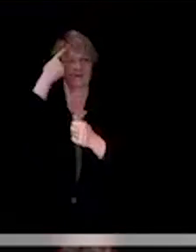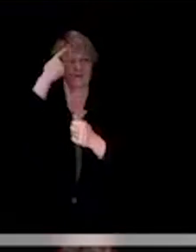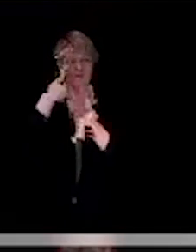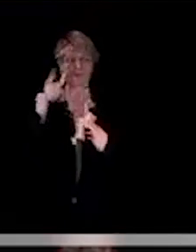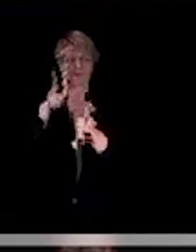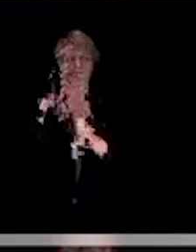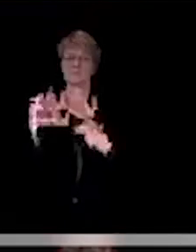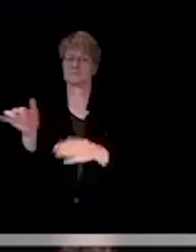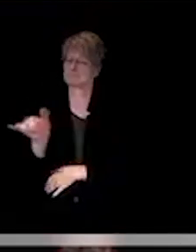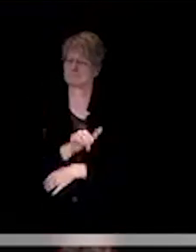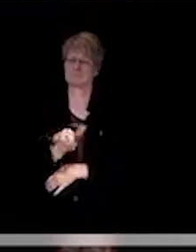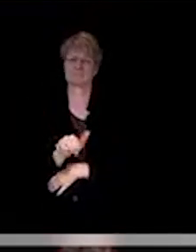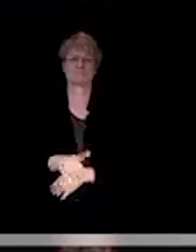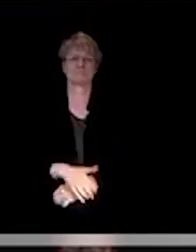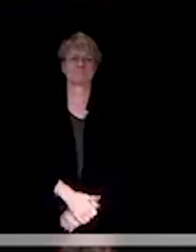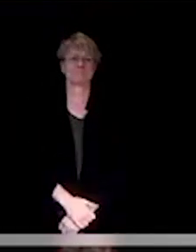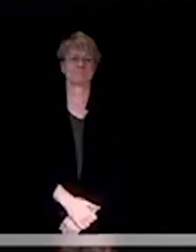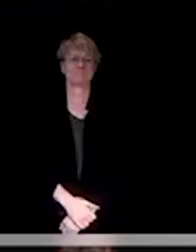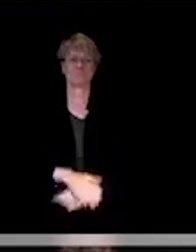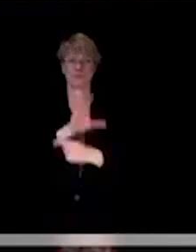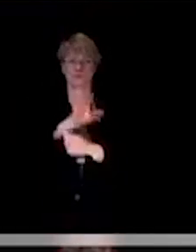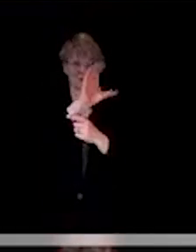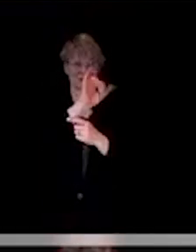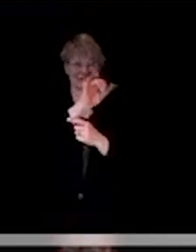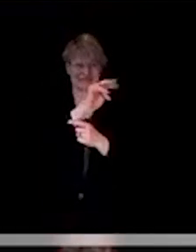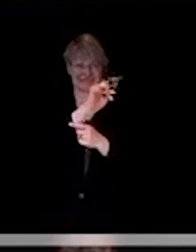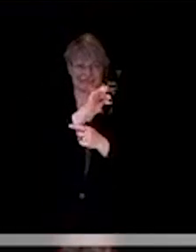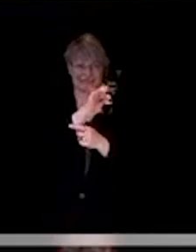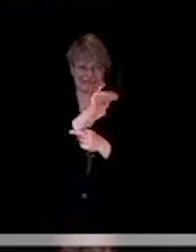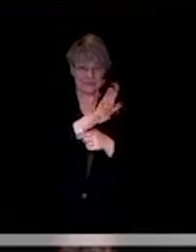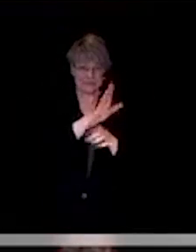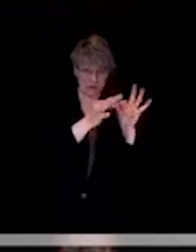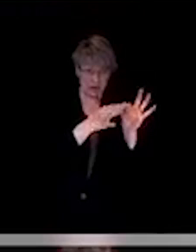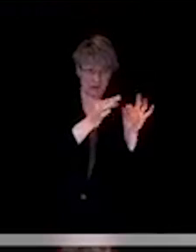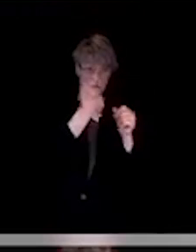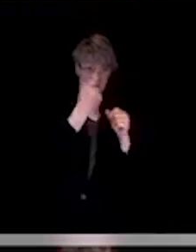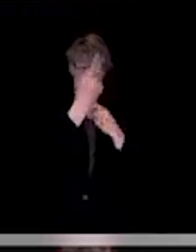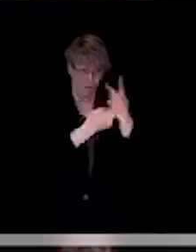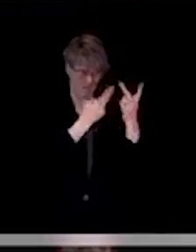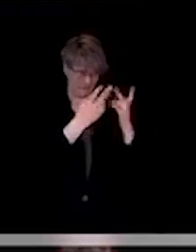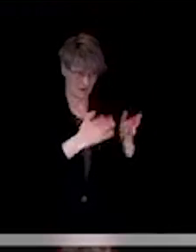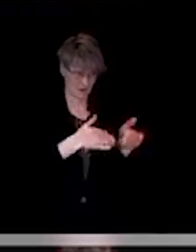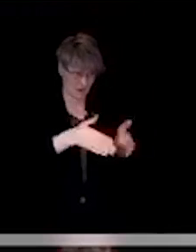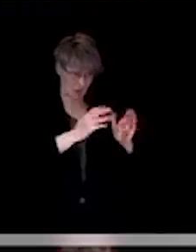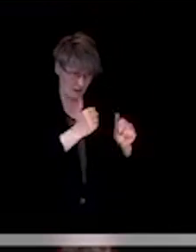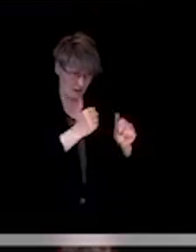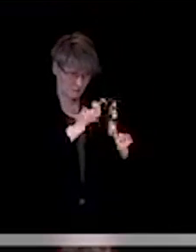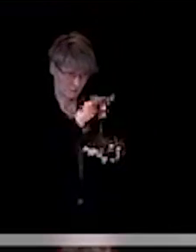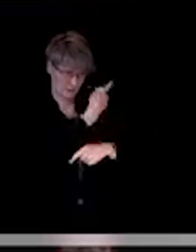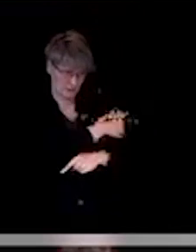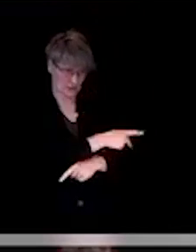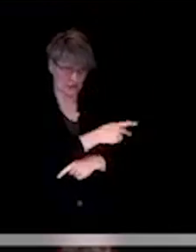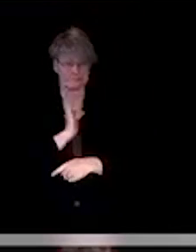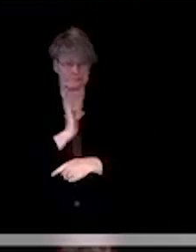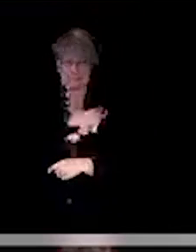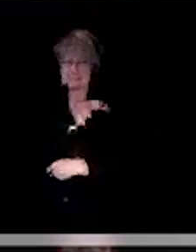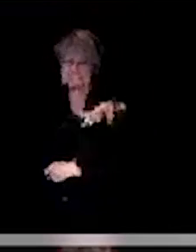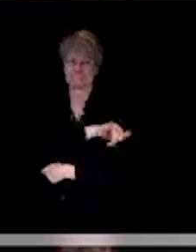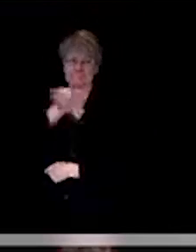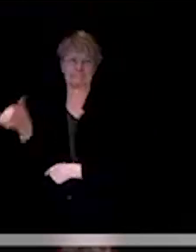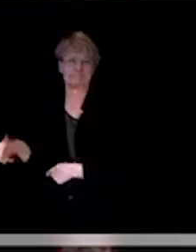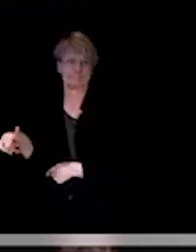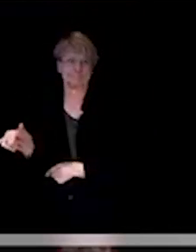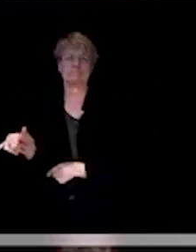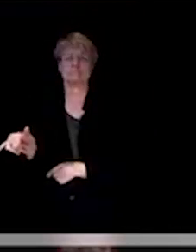time. So, very much what Cindy was saying, the one visitor being allowed being the dedicated spokesperson for